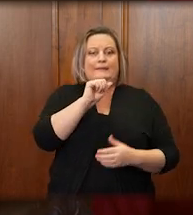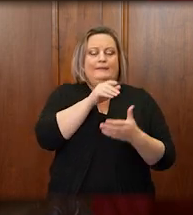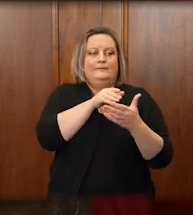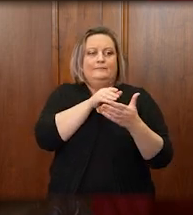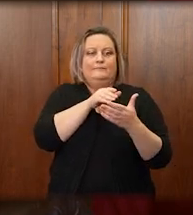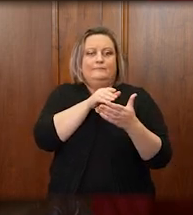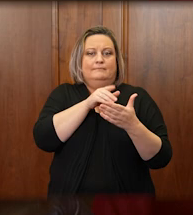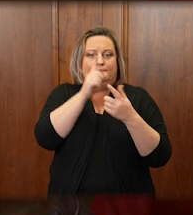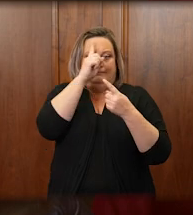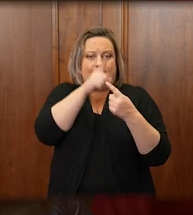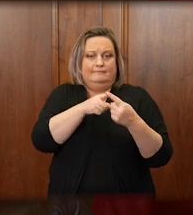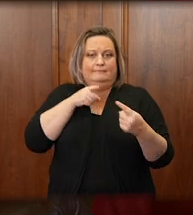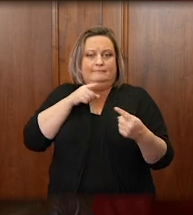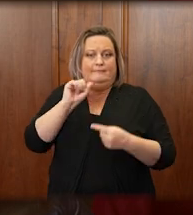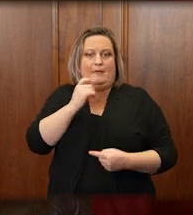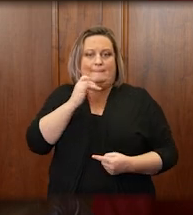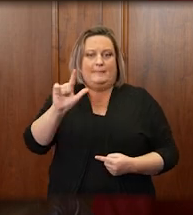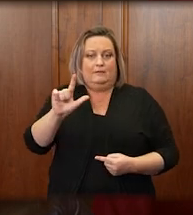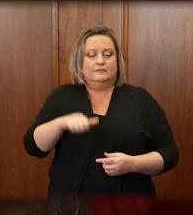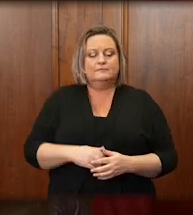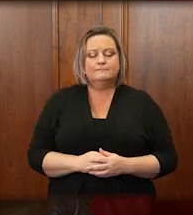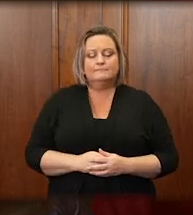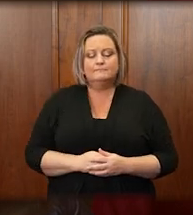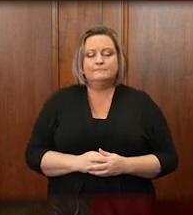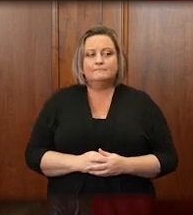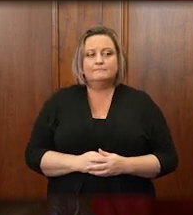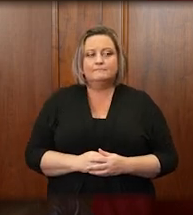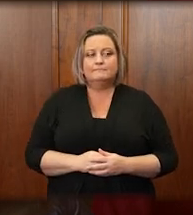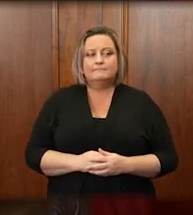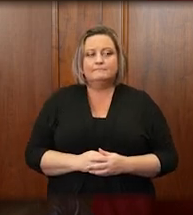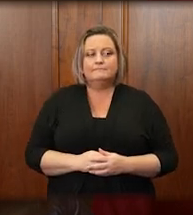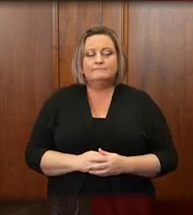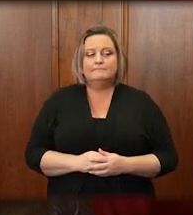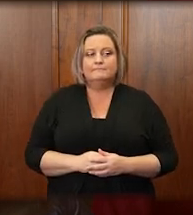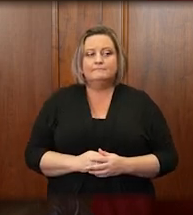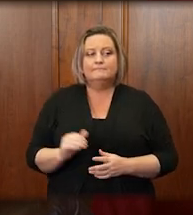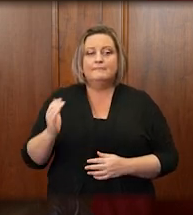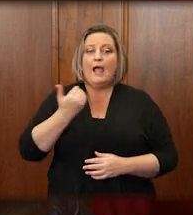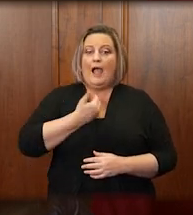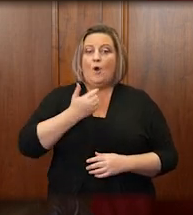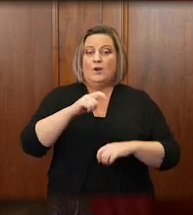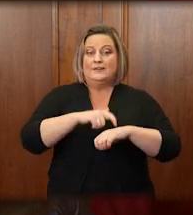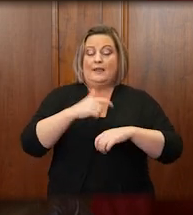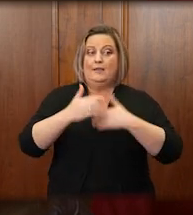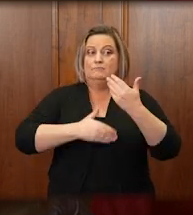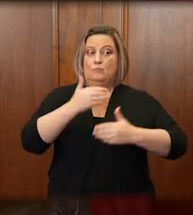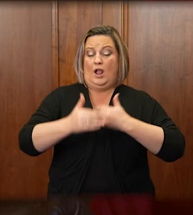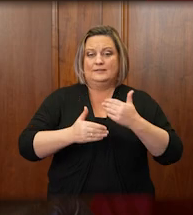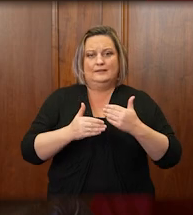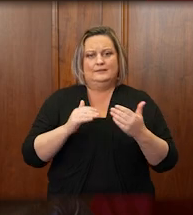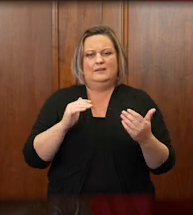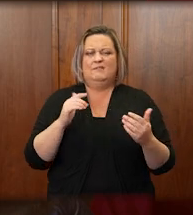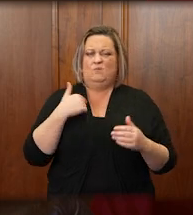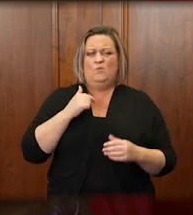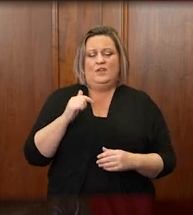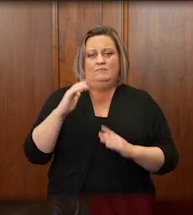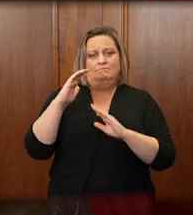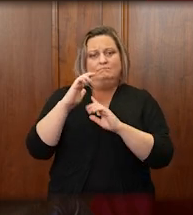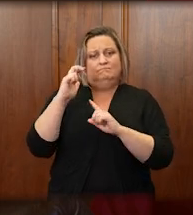timely manner. I would put our time to disposition of appeals up against that of any appellate court anywhere.